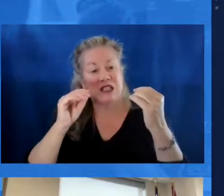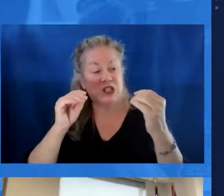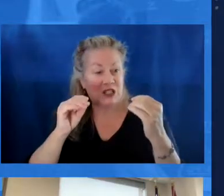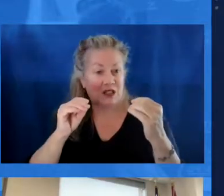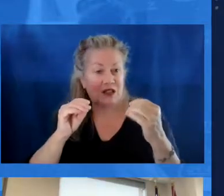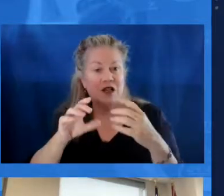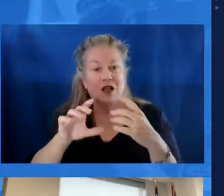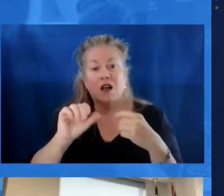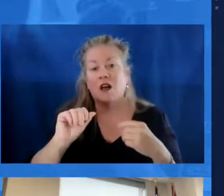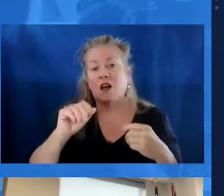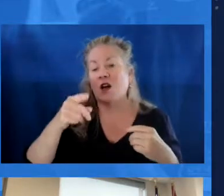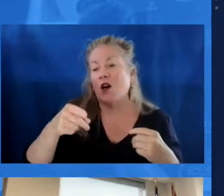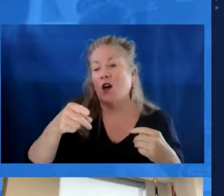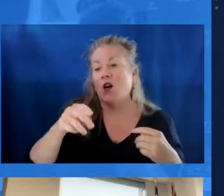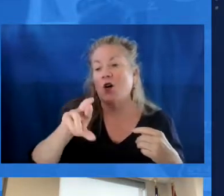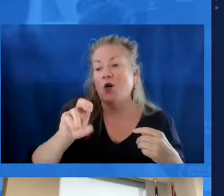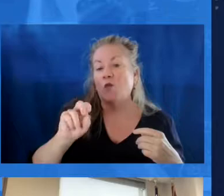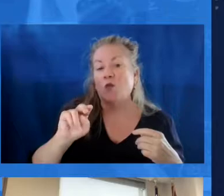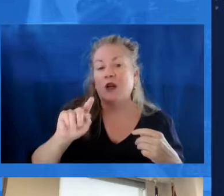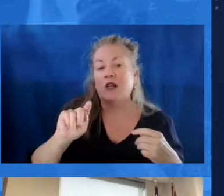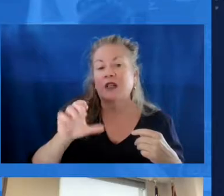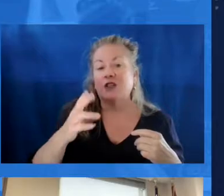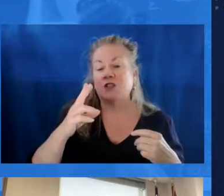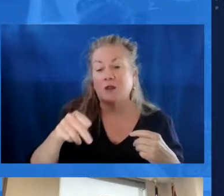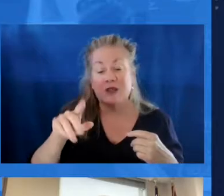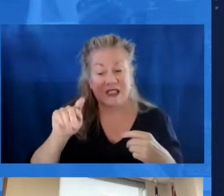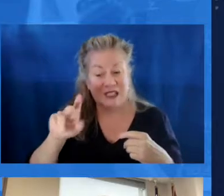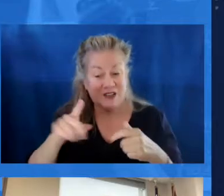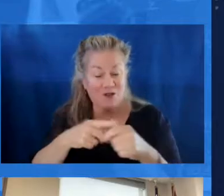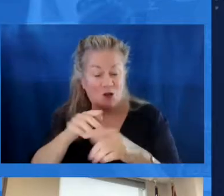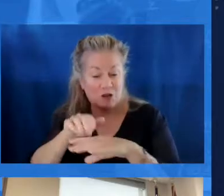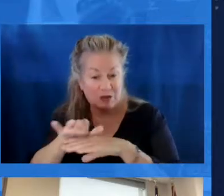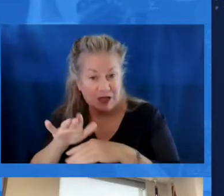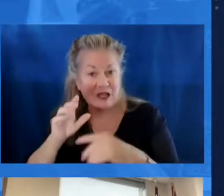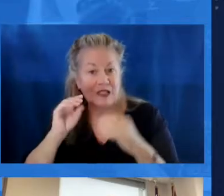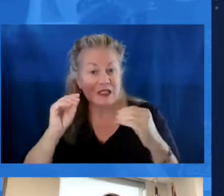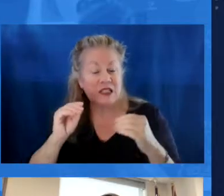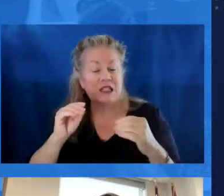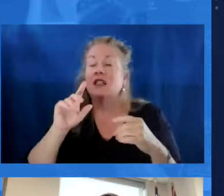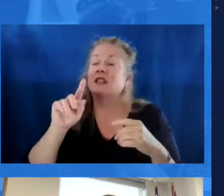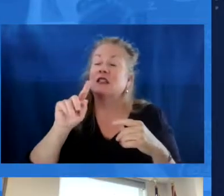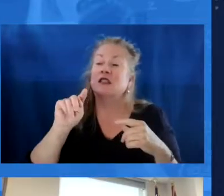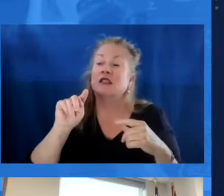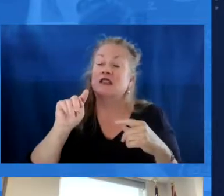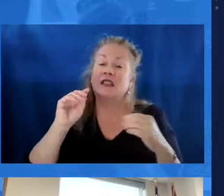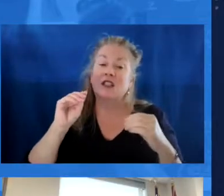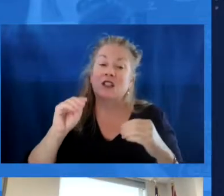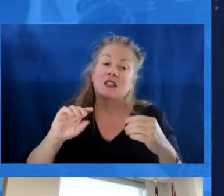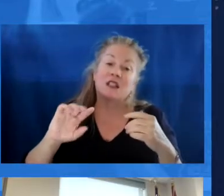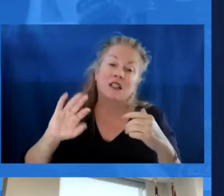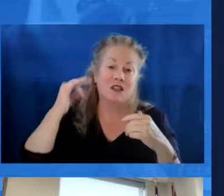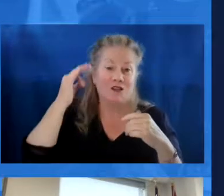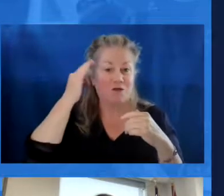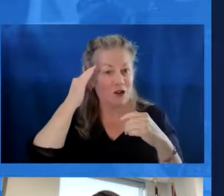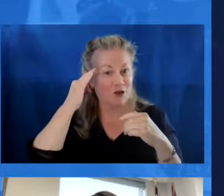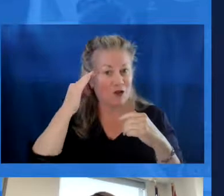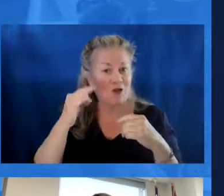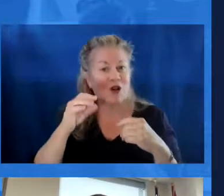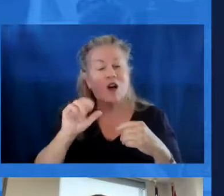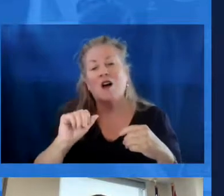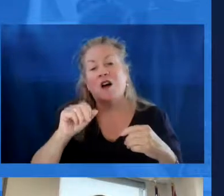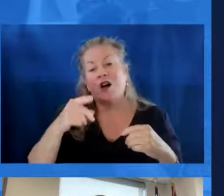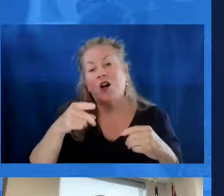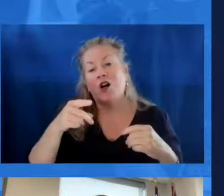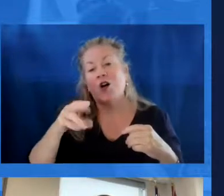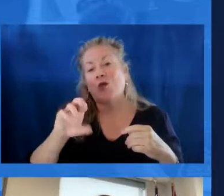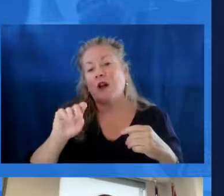teaching apprenticeship model. And so Tennessee was the first to submit to that, and we now have teaching as a federal apprenticeship. And this is